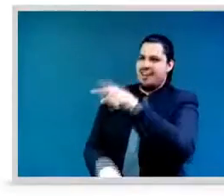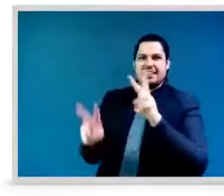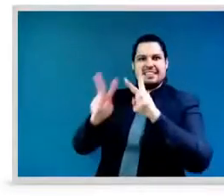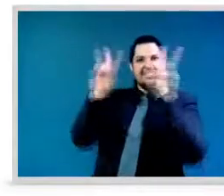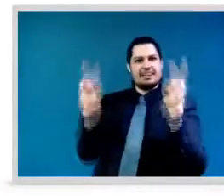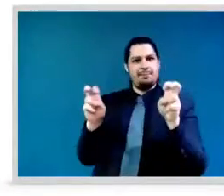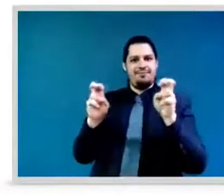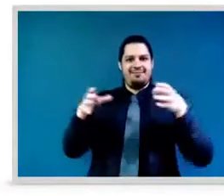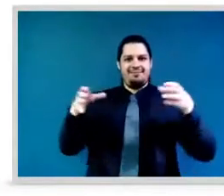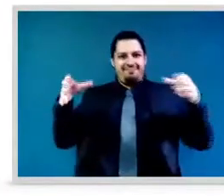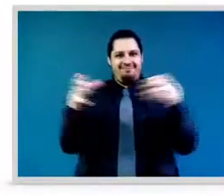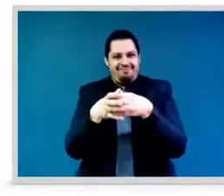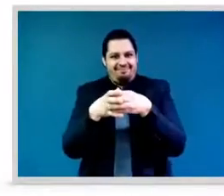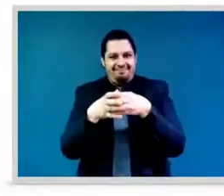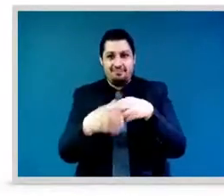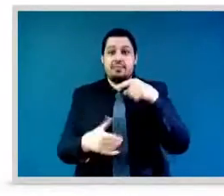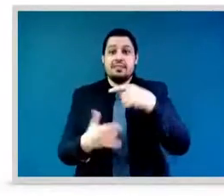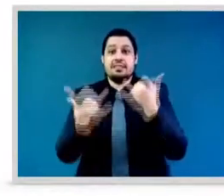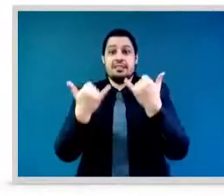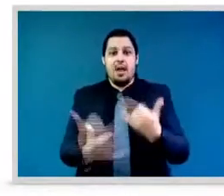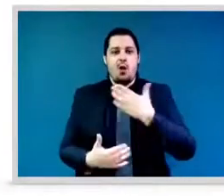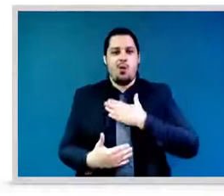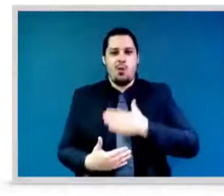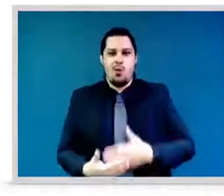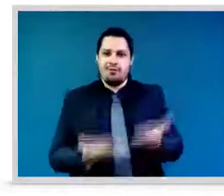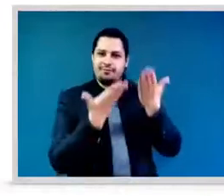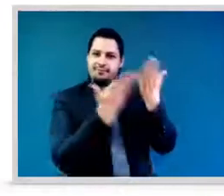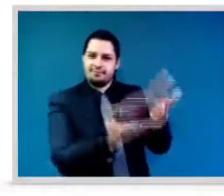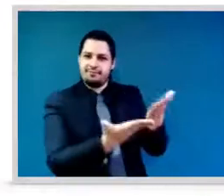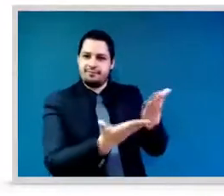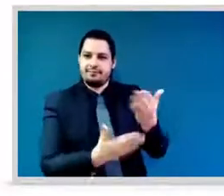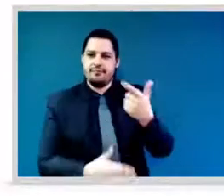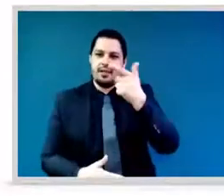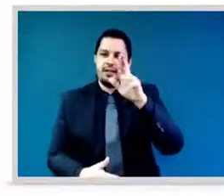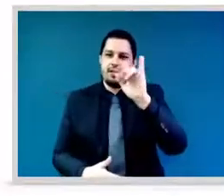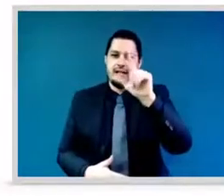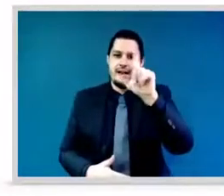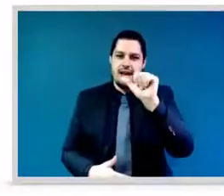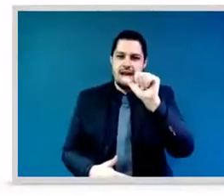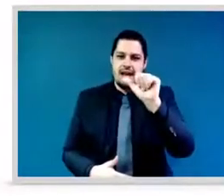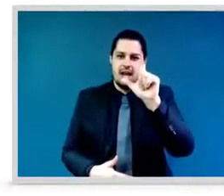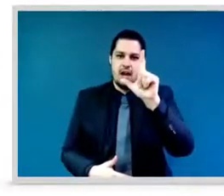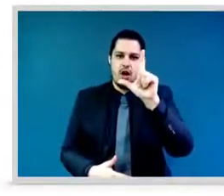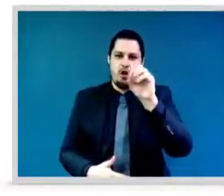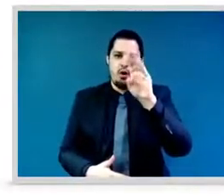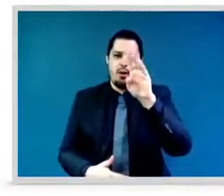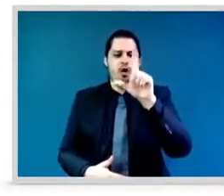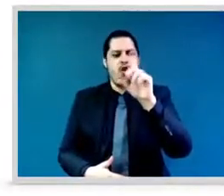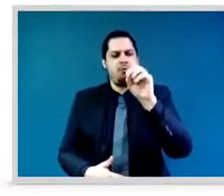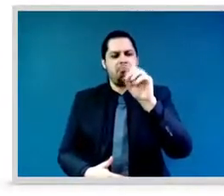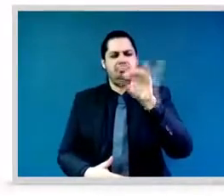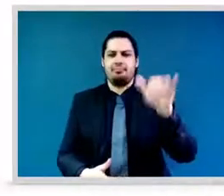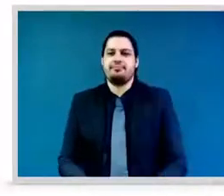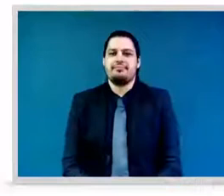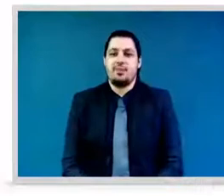to introduce Fumzile Mlambo Nguka, who is the executive director of UN Women, who has